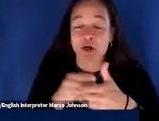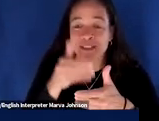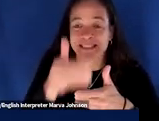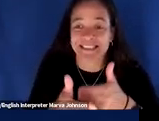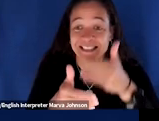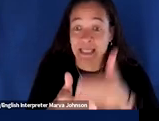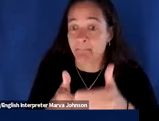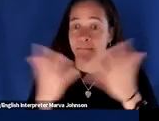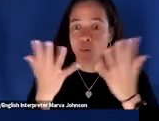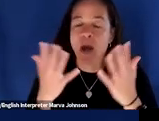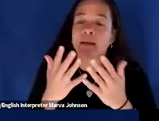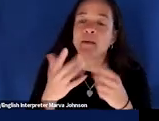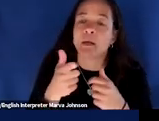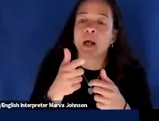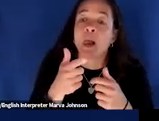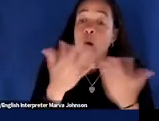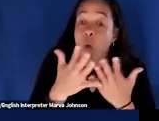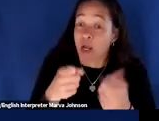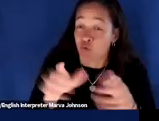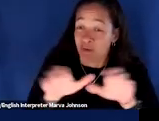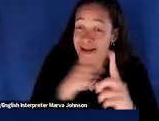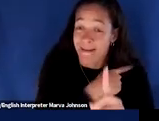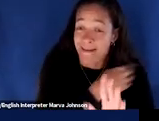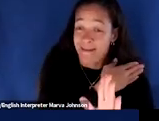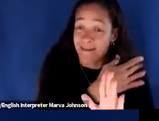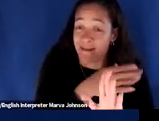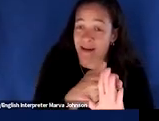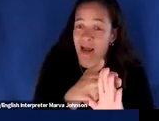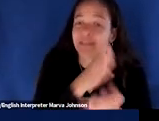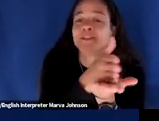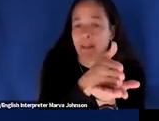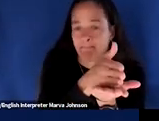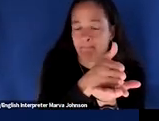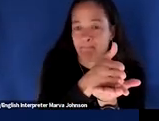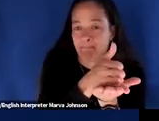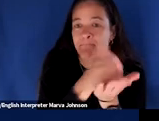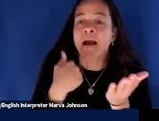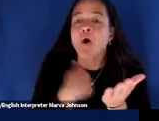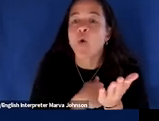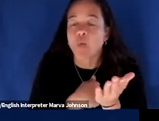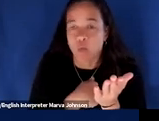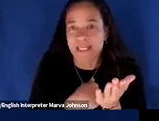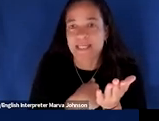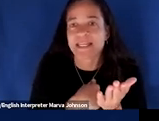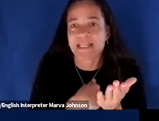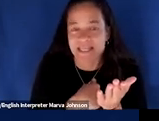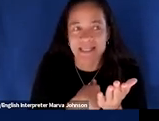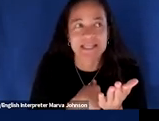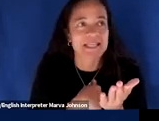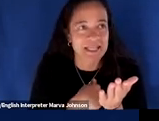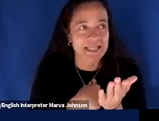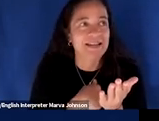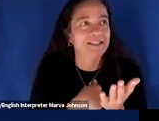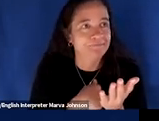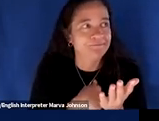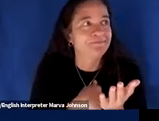what you're doing now we are emerging as we all well know from a state of covid